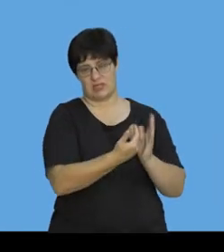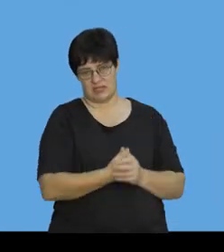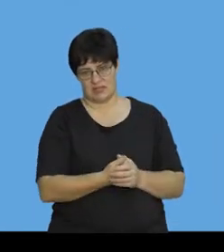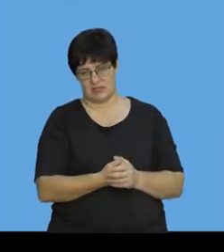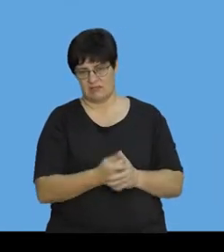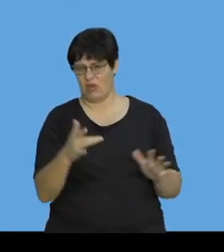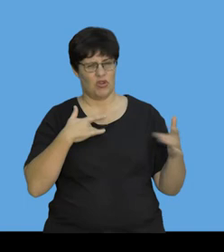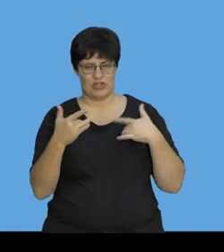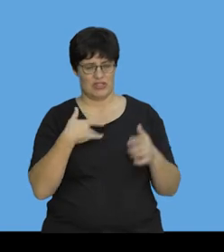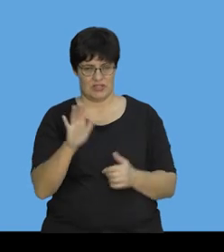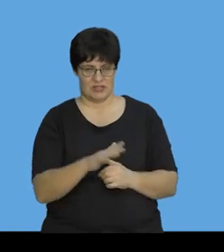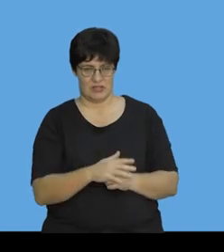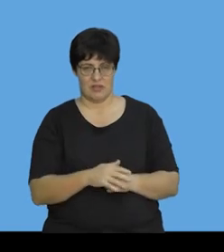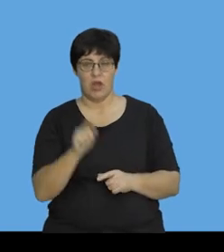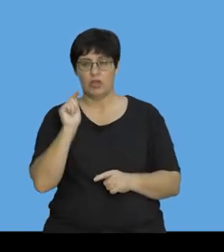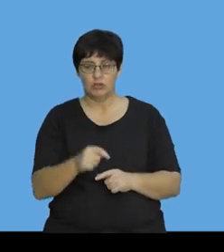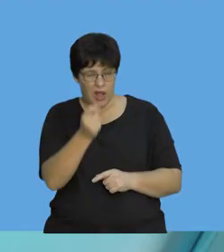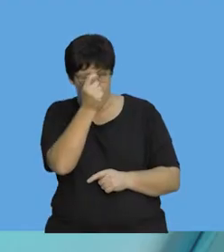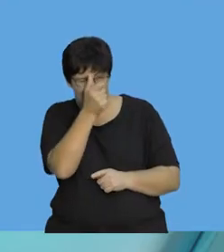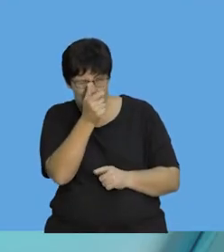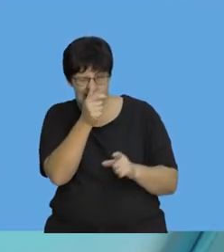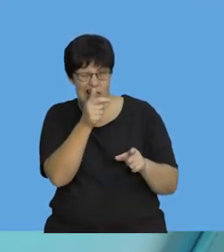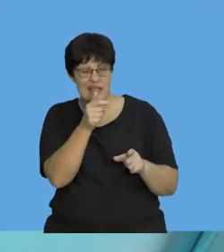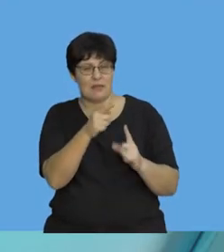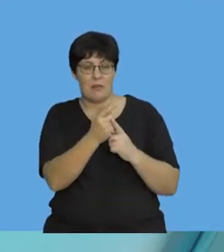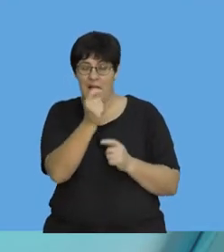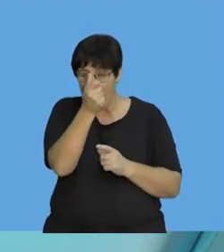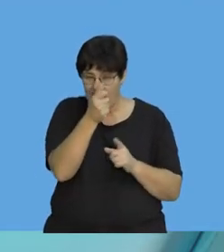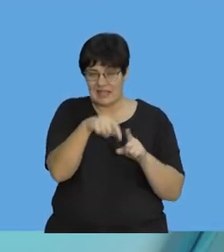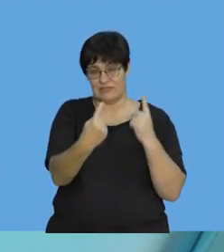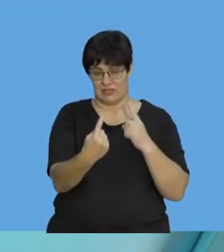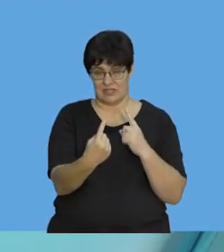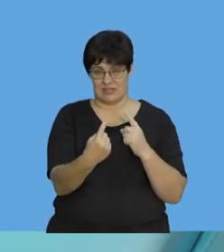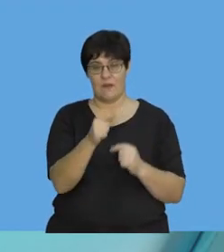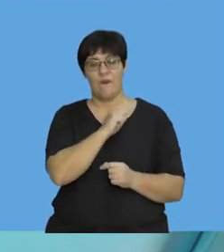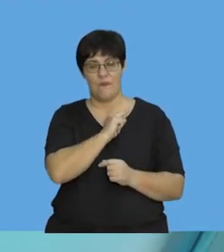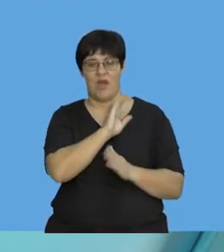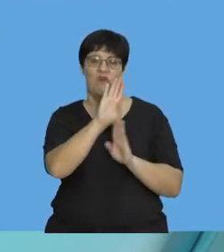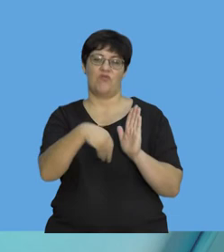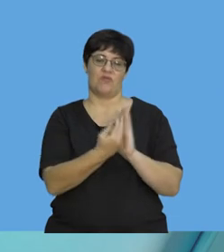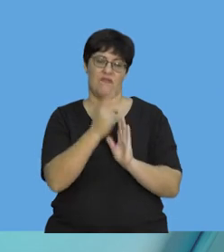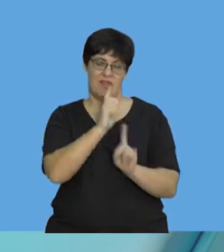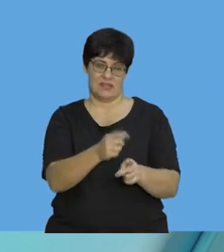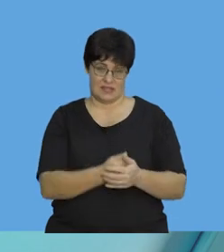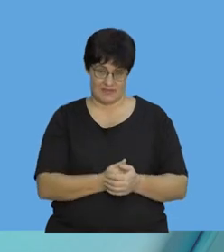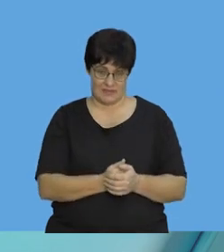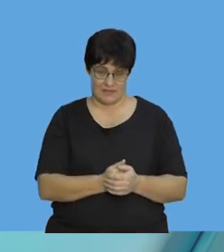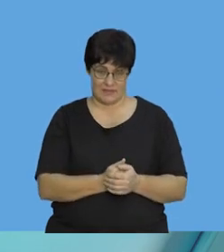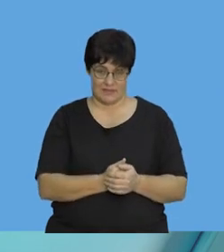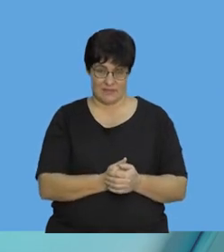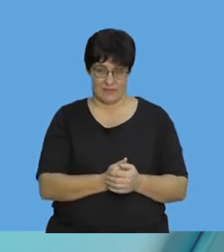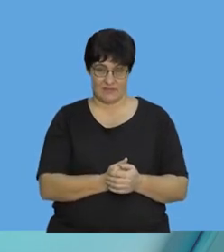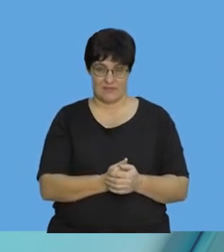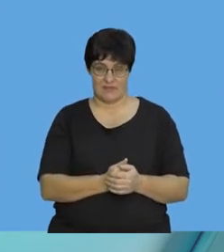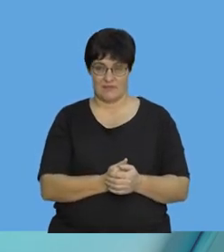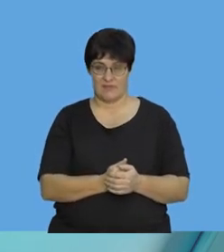So, we're good with that. Don't worry about it. They should be the same. There might be slight differences because we round off our